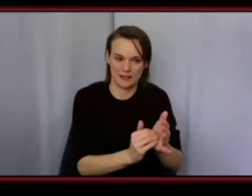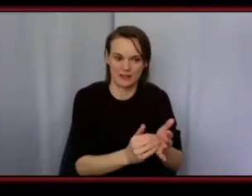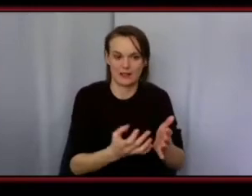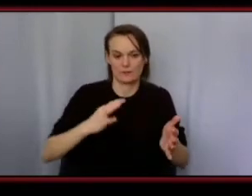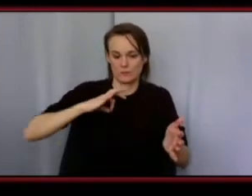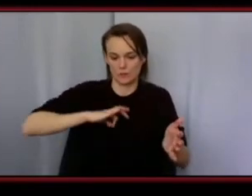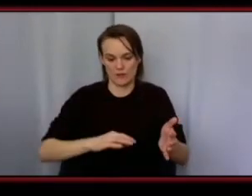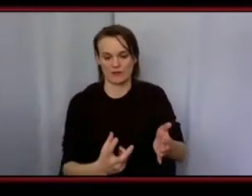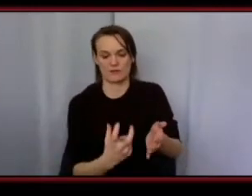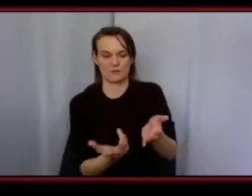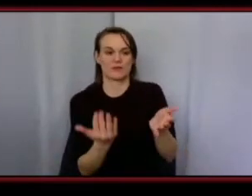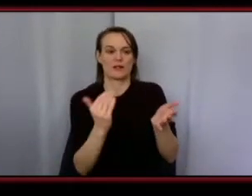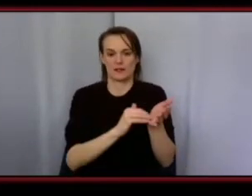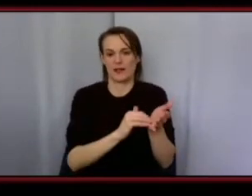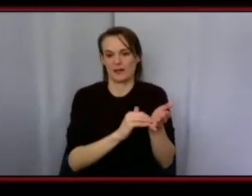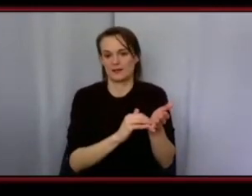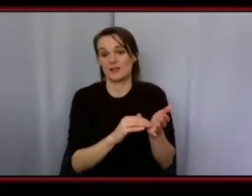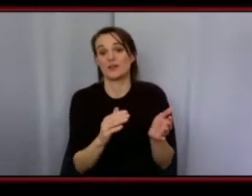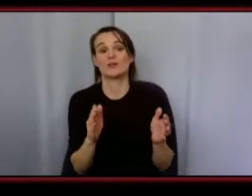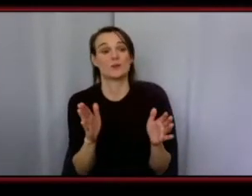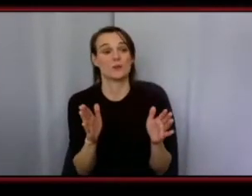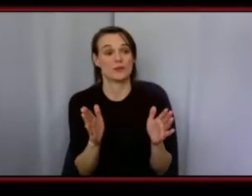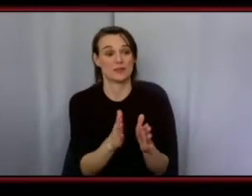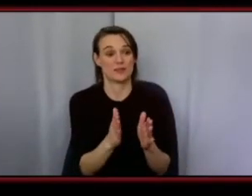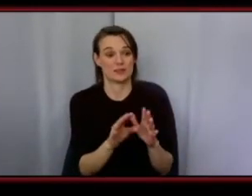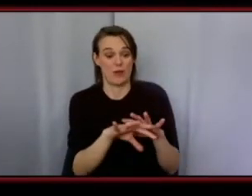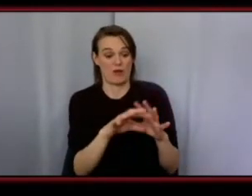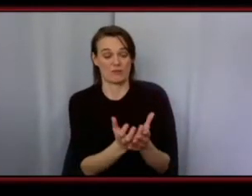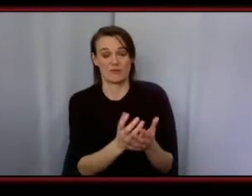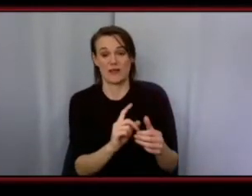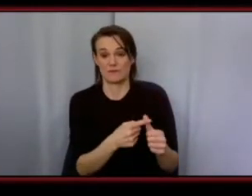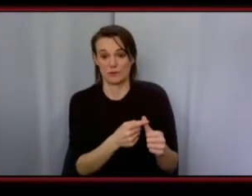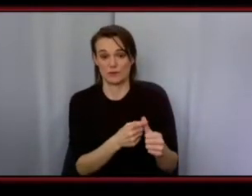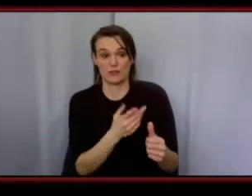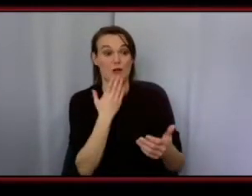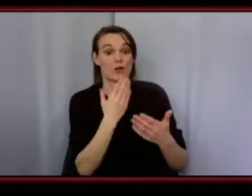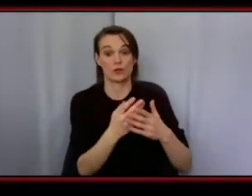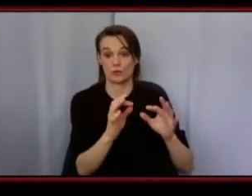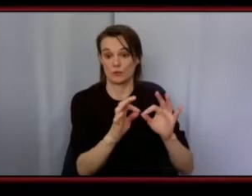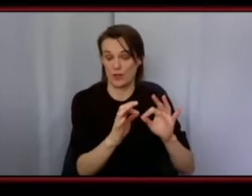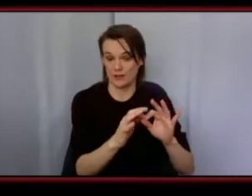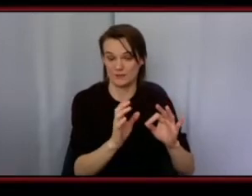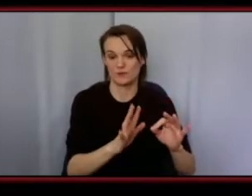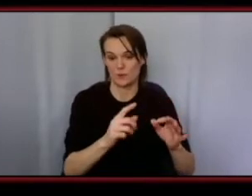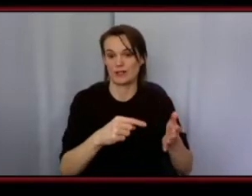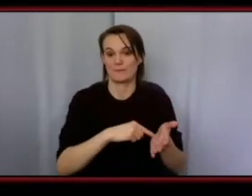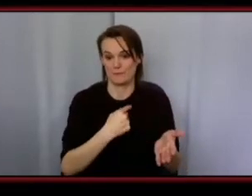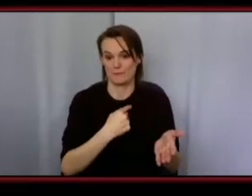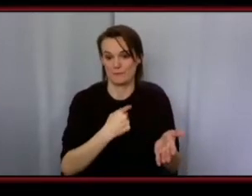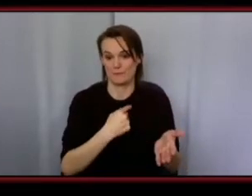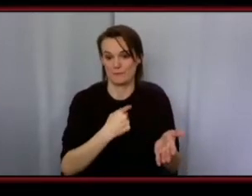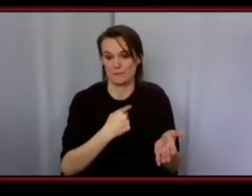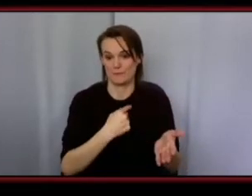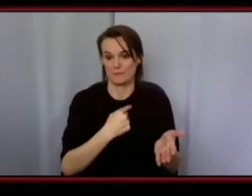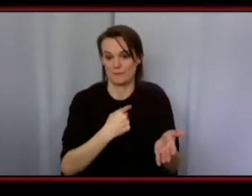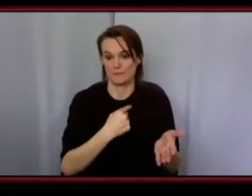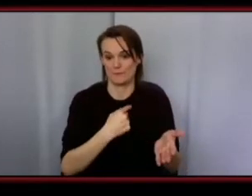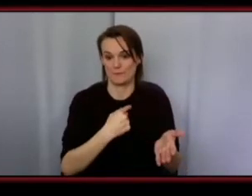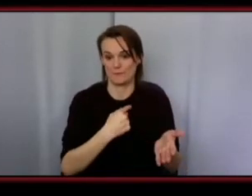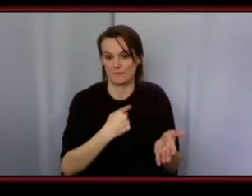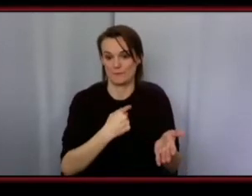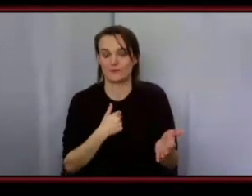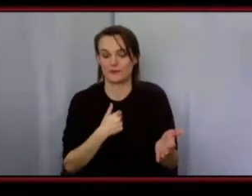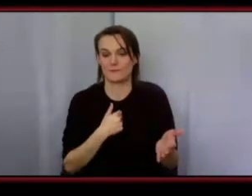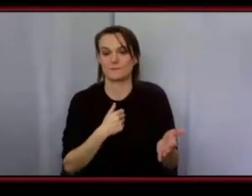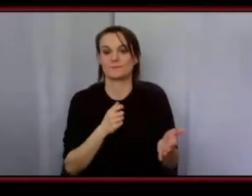sample size i priced it properly which made it made i mean i pay back myself i gave myself enough money to buy